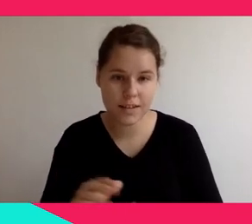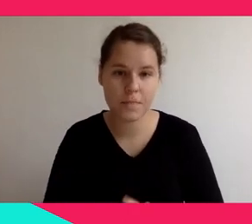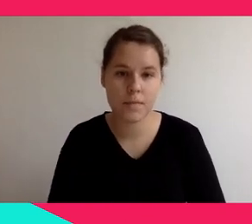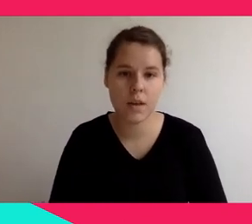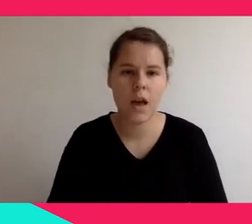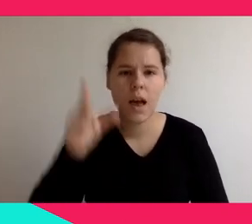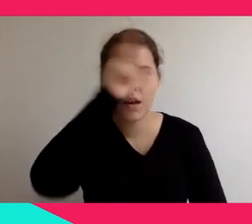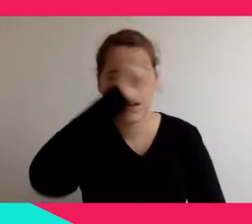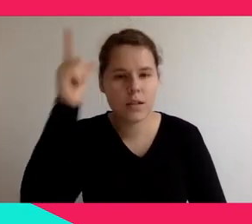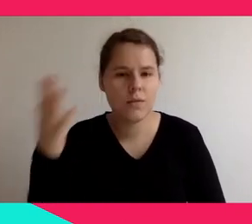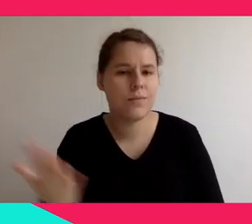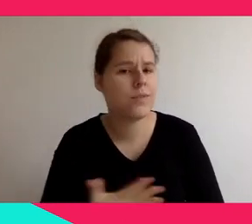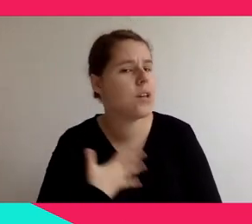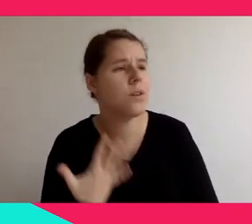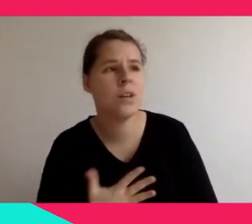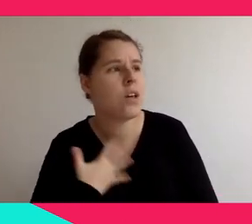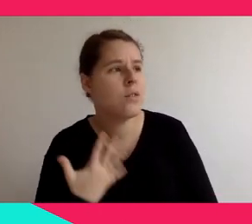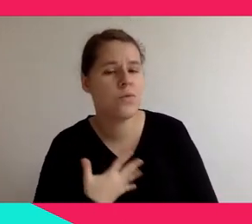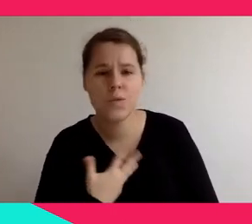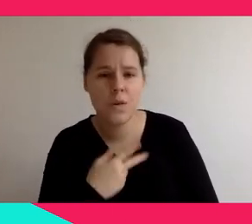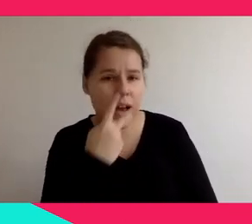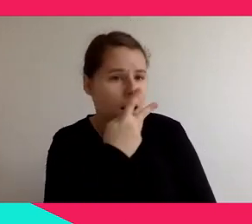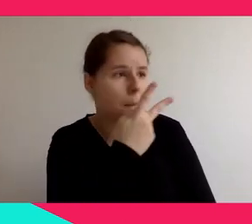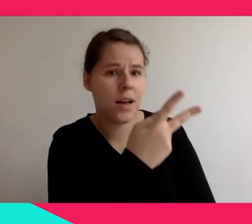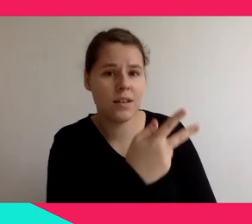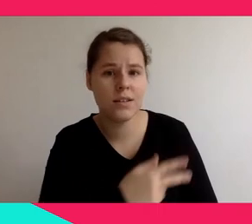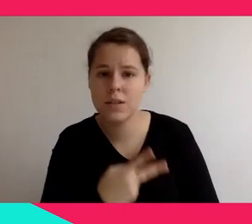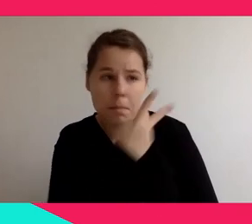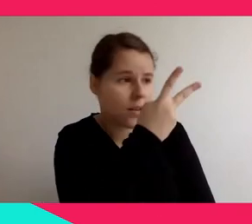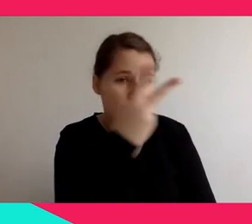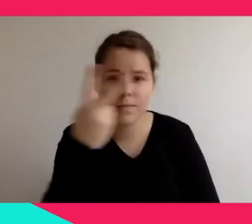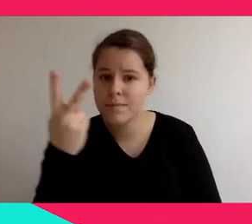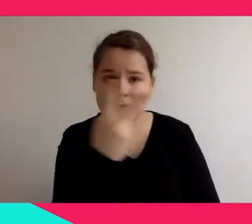so the their reaction. I mean, they are good most of the time.